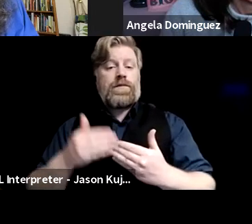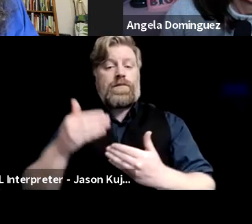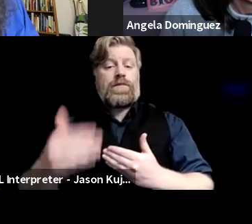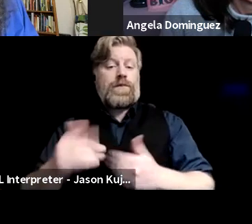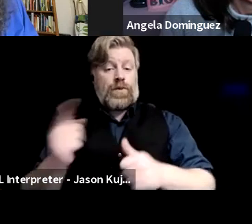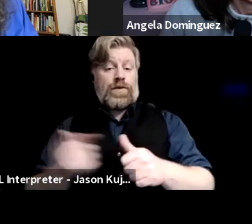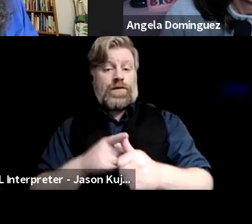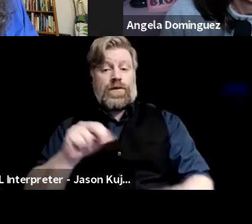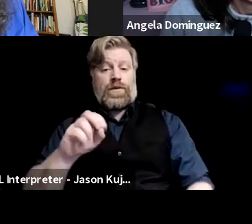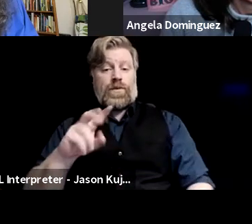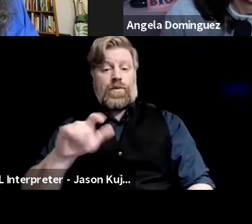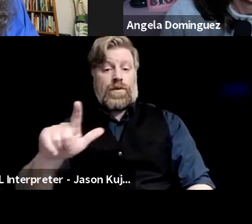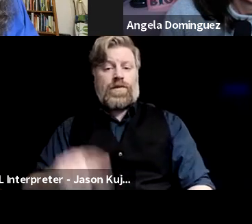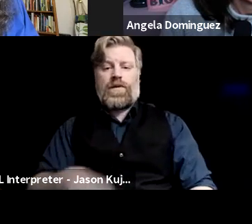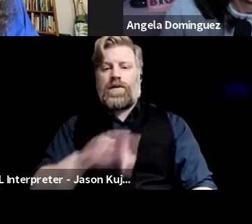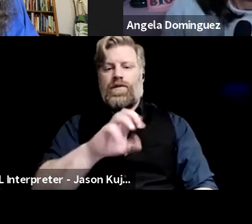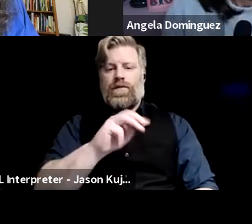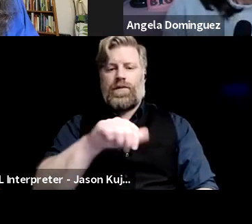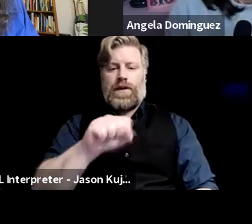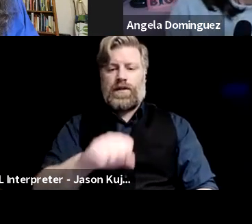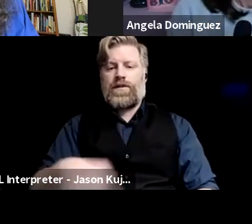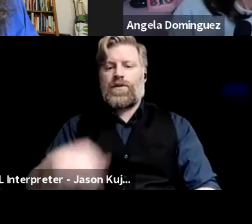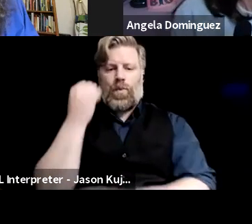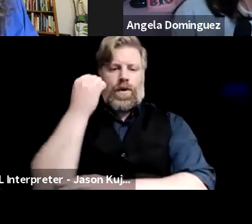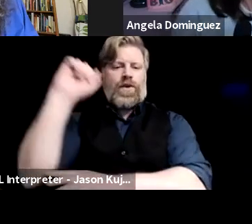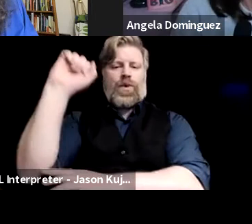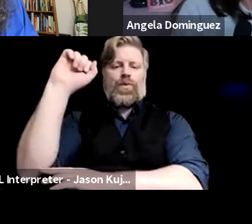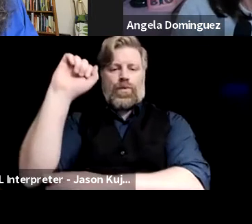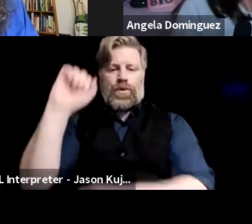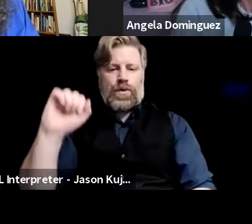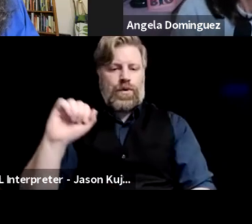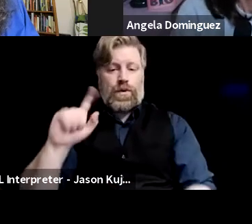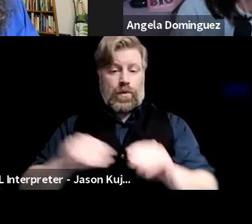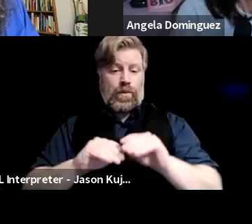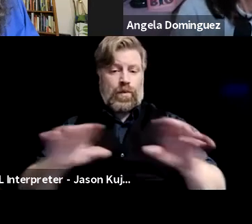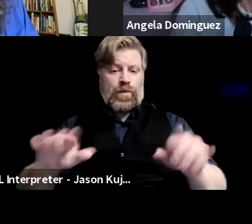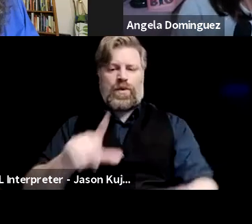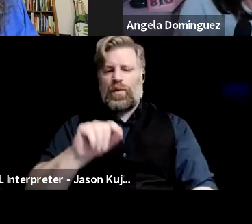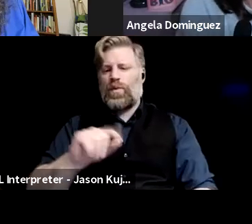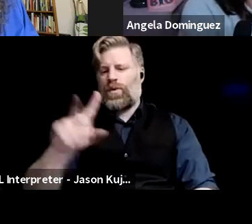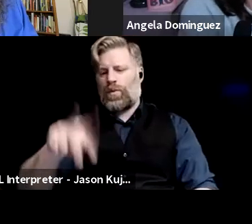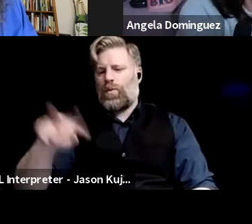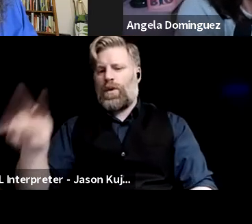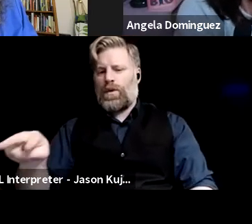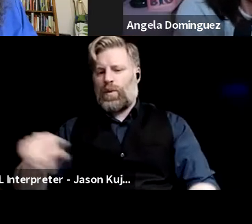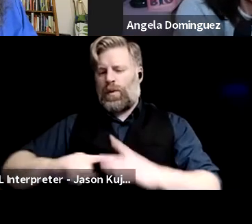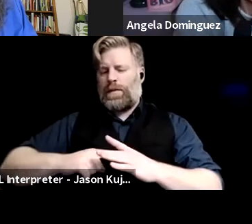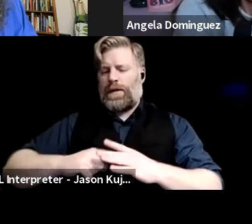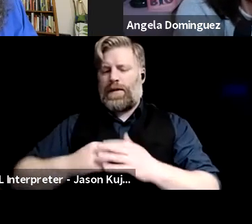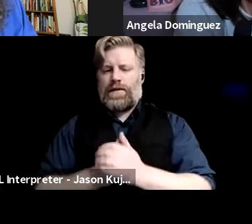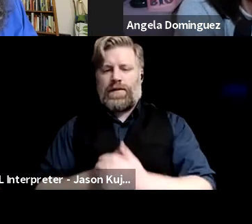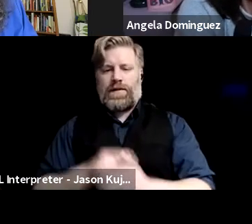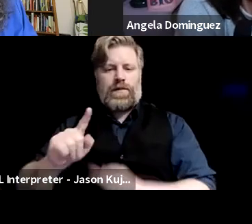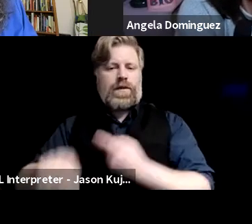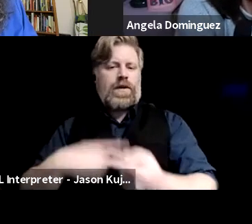Rima's revolution. It's coming out in early 2022, and it's about the suffrage